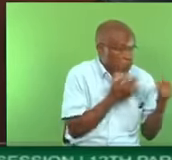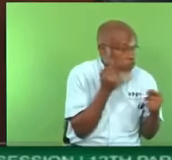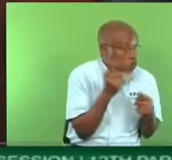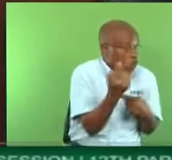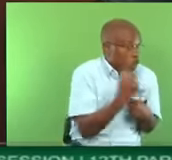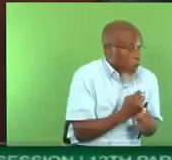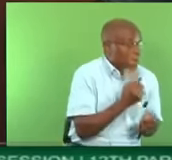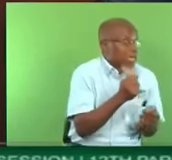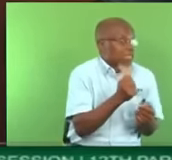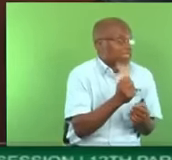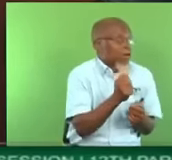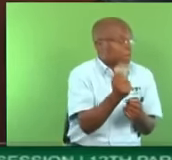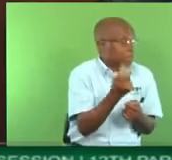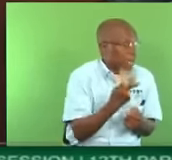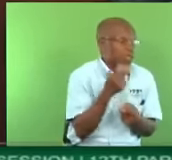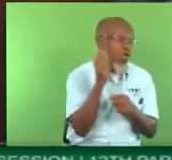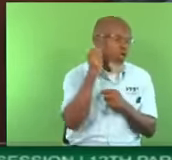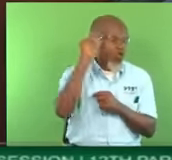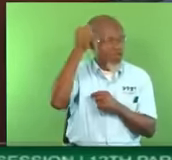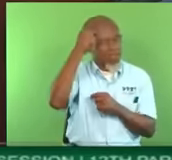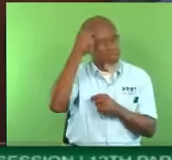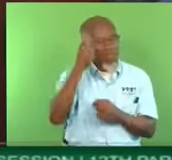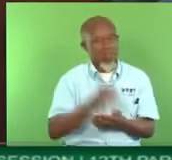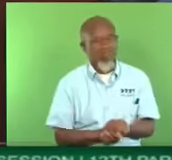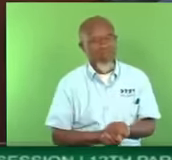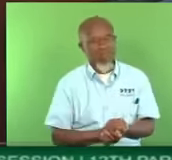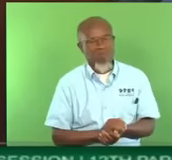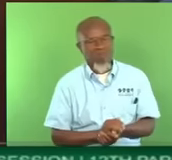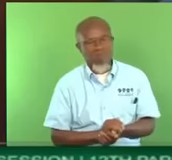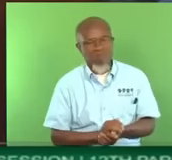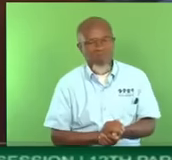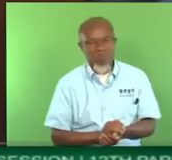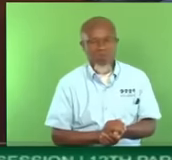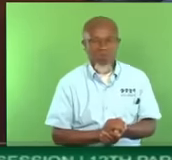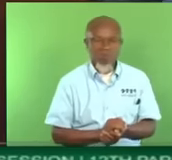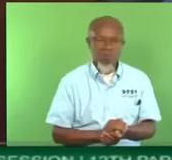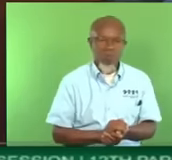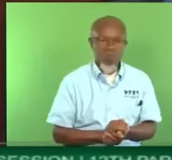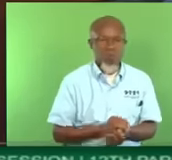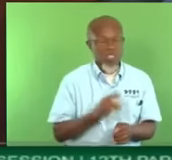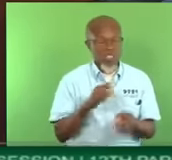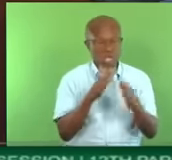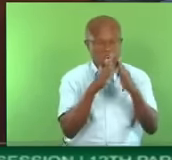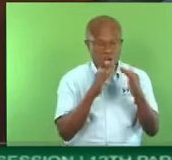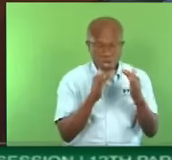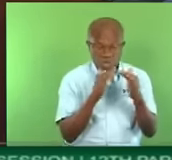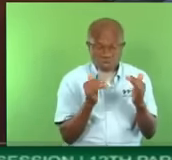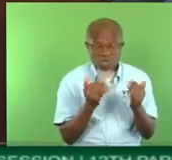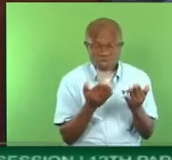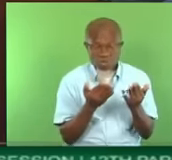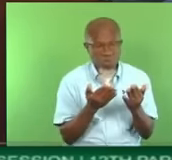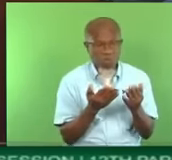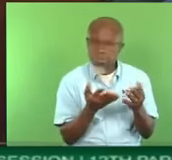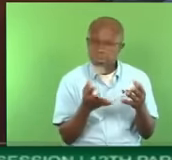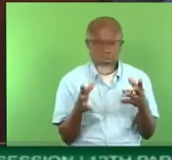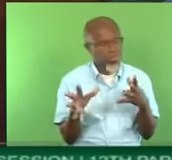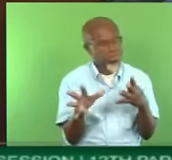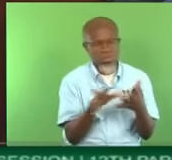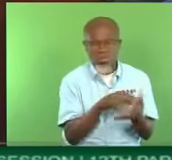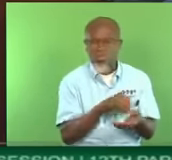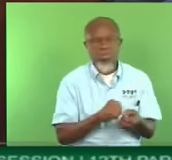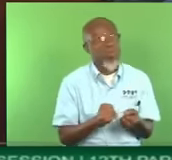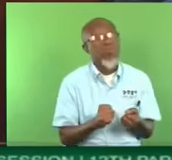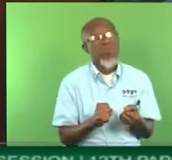Then I get more nervous. Mr. Deputy Speaker, that housing sector is now in shambles, in a mess.